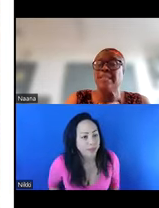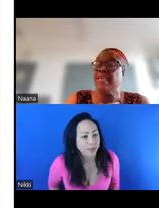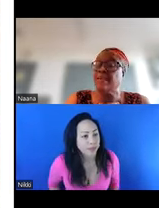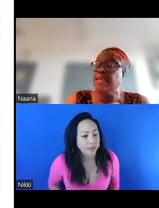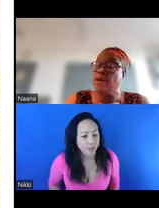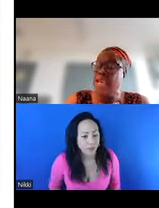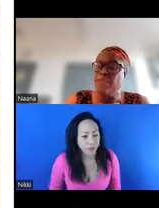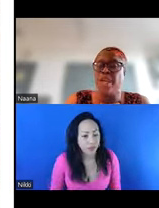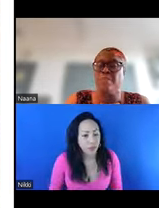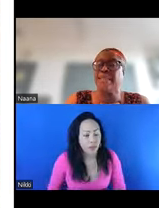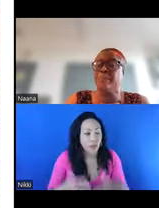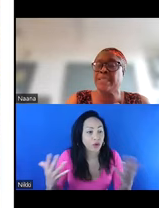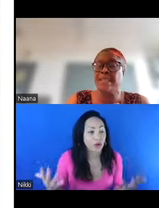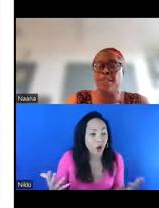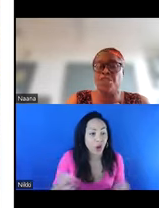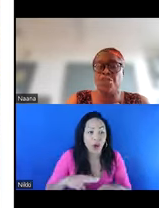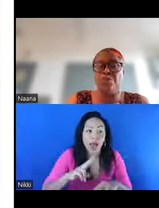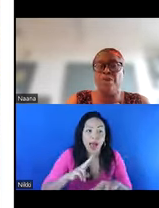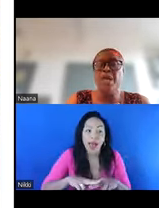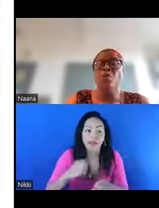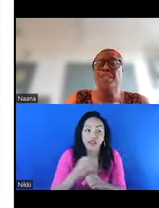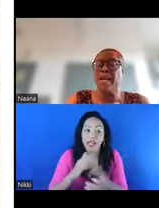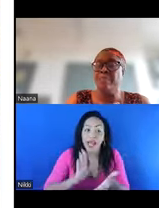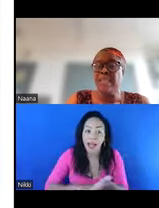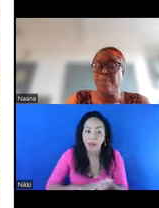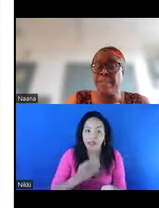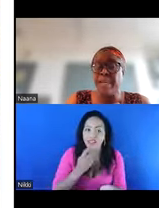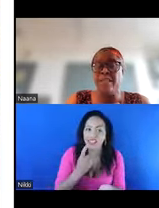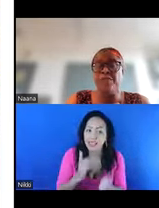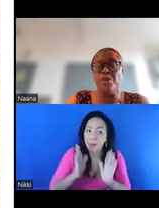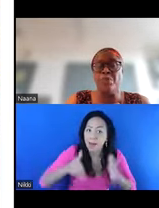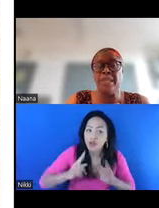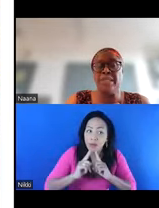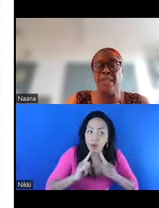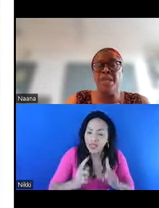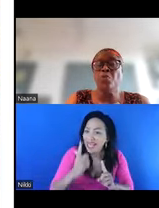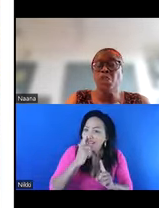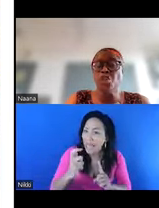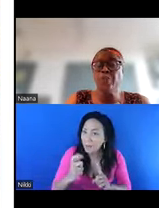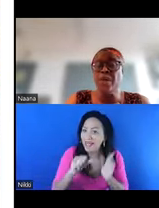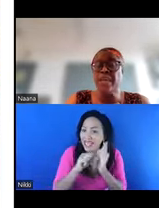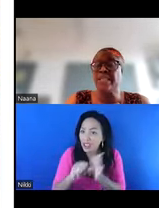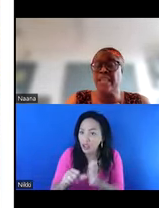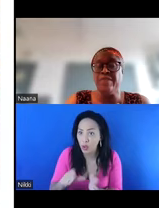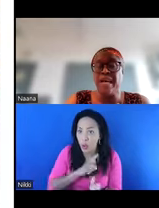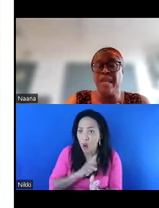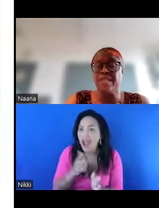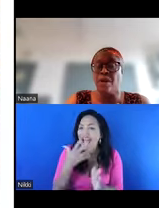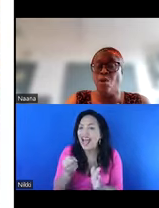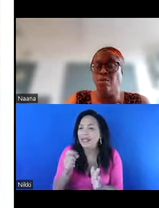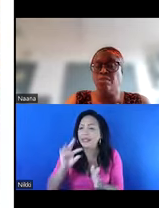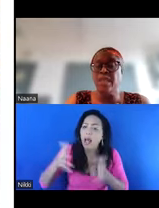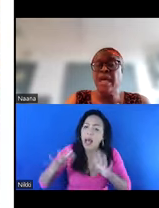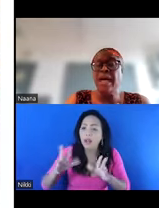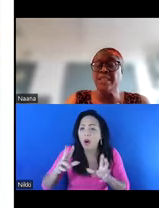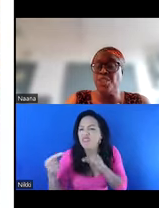reporting singles out FGM as a particular issue, which can be stigmatizing for a community. We should be looking at safeguarding